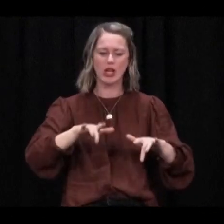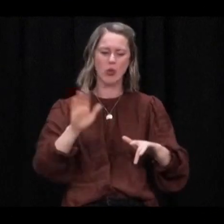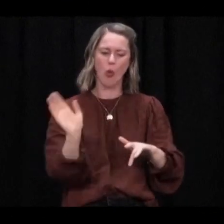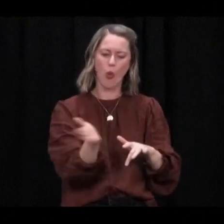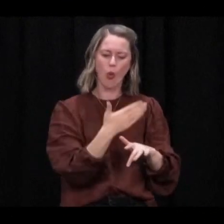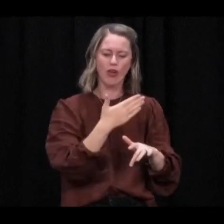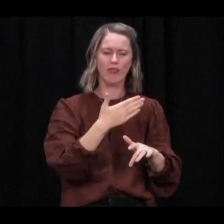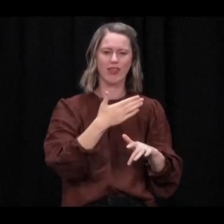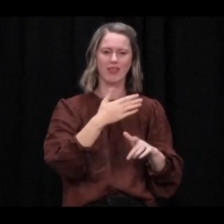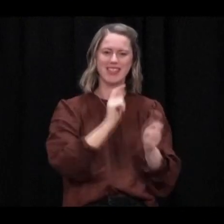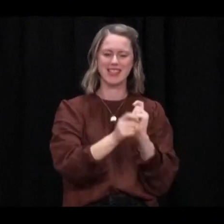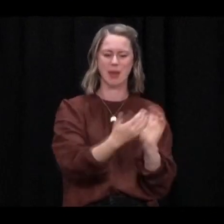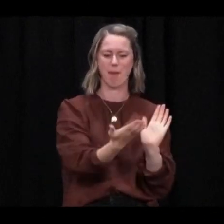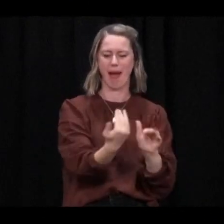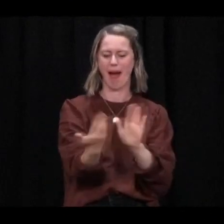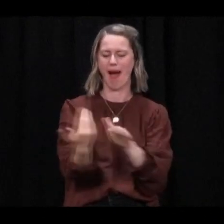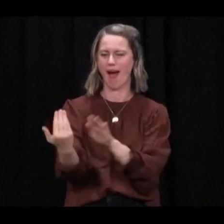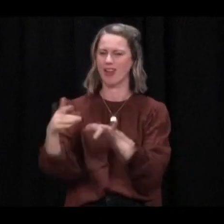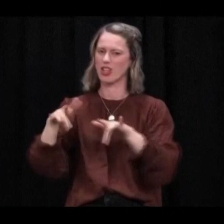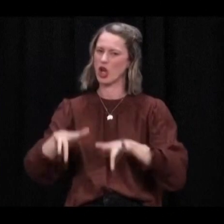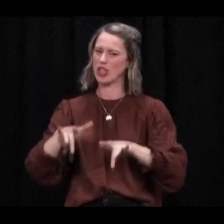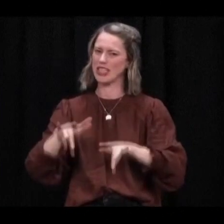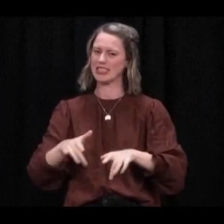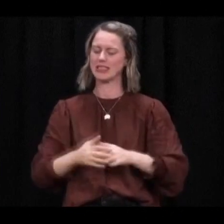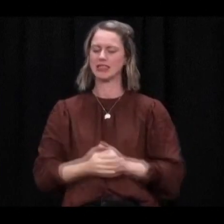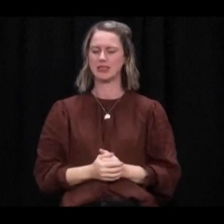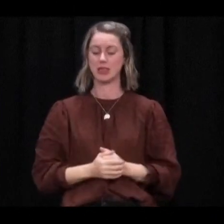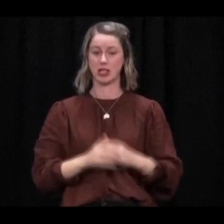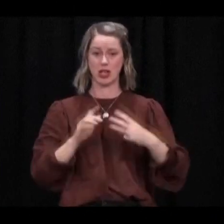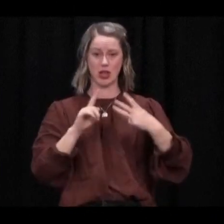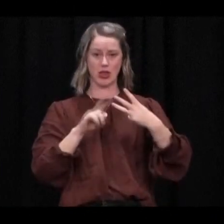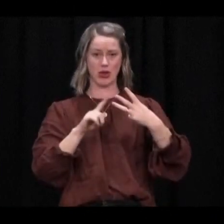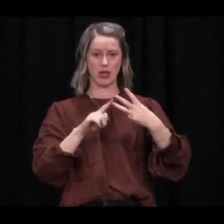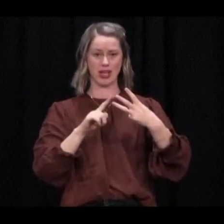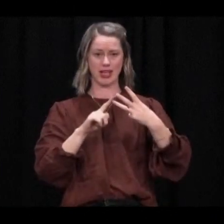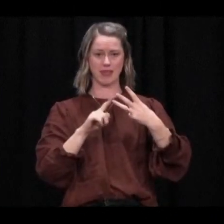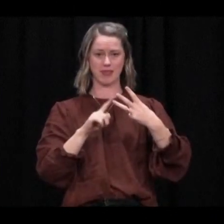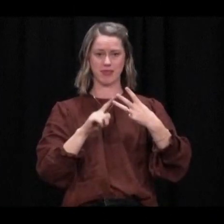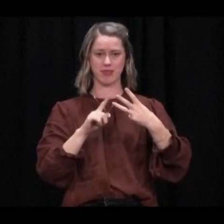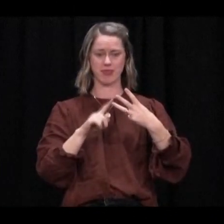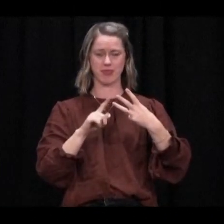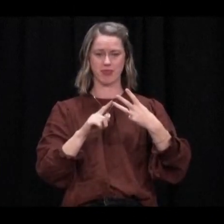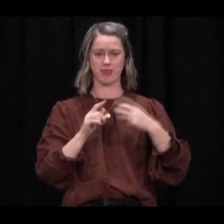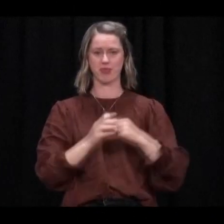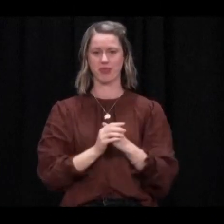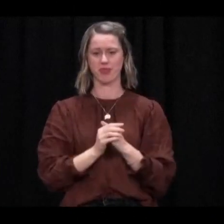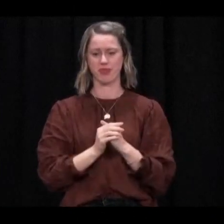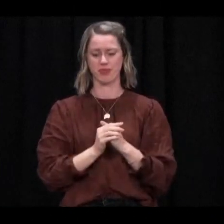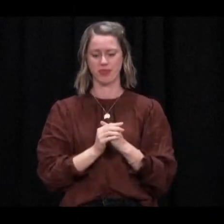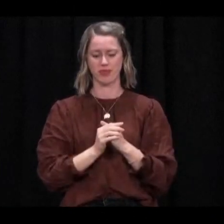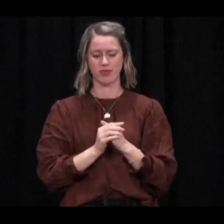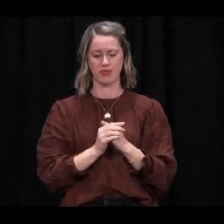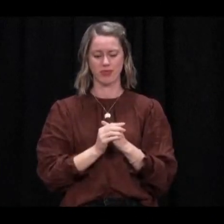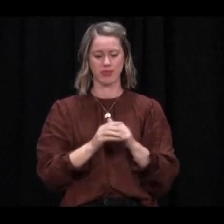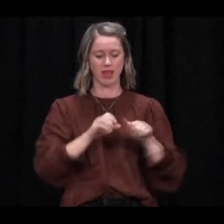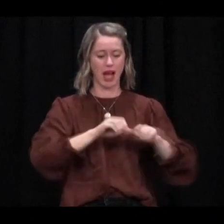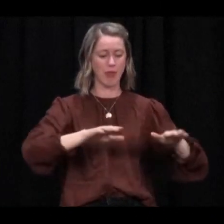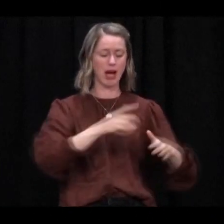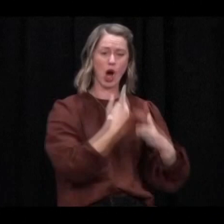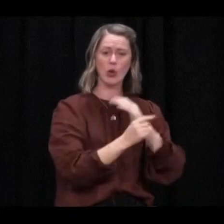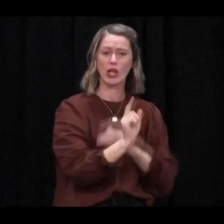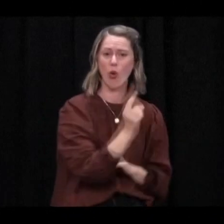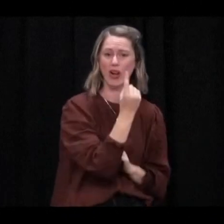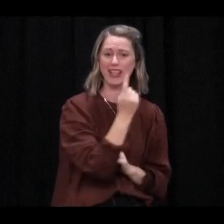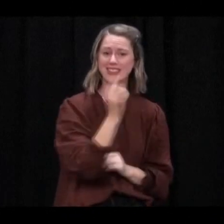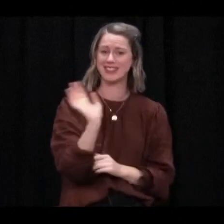these locations. Thirdly, we now know that we are dealing with an outbreak that isn't just isolated to Auckland, with